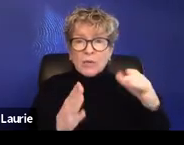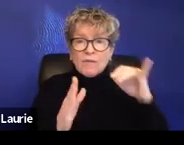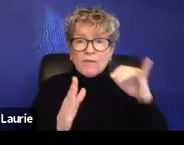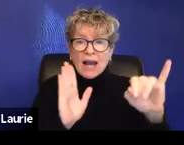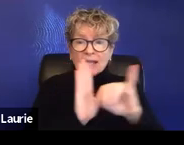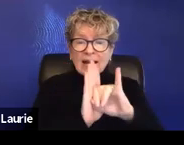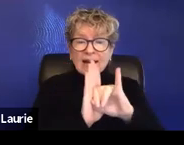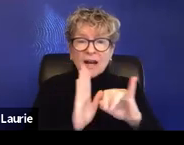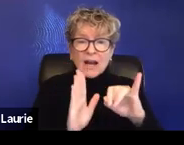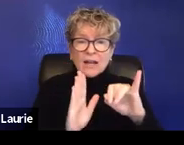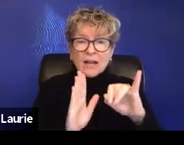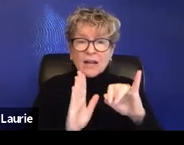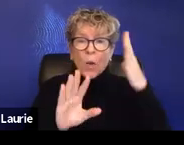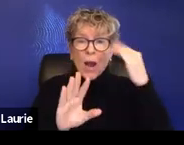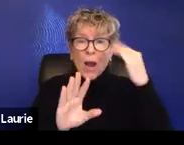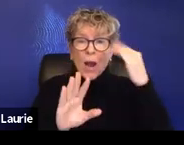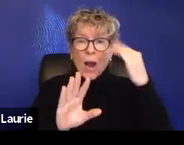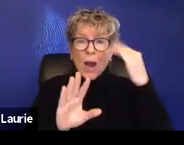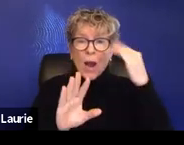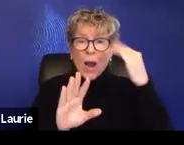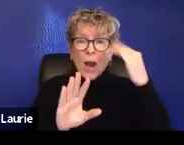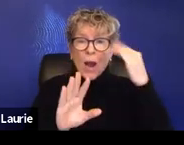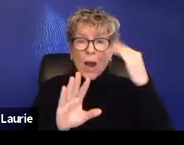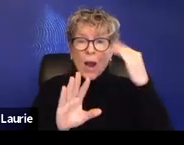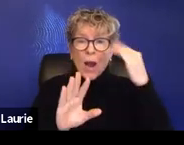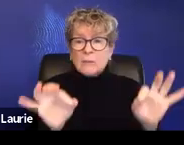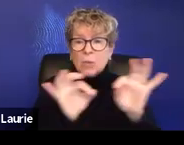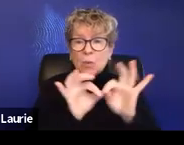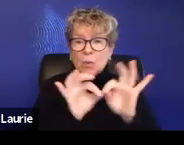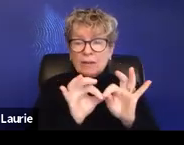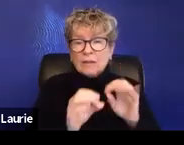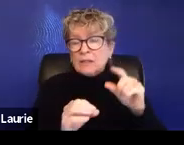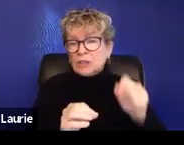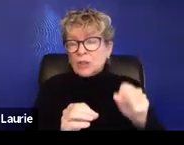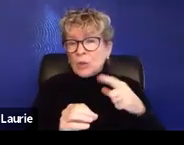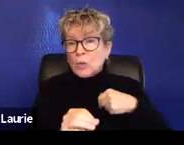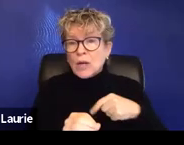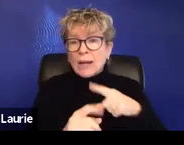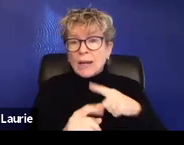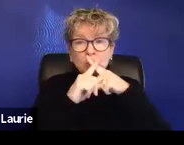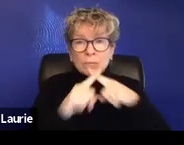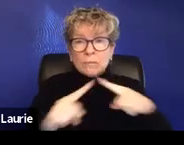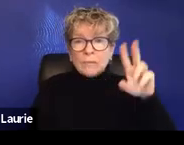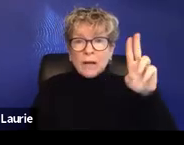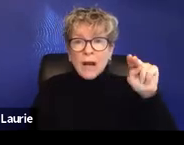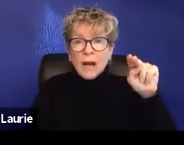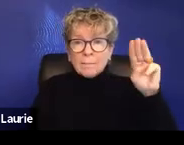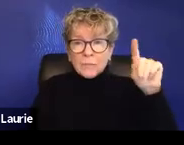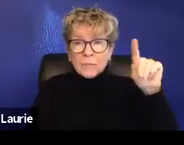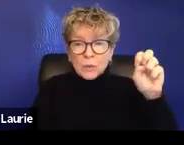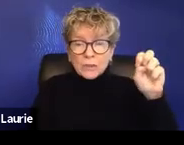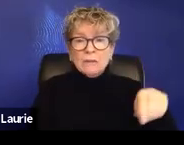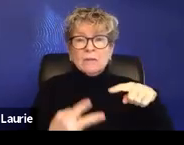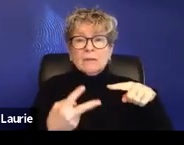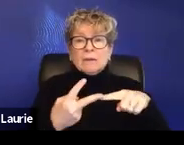holistic support is, is important or maybe a preferred approach when serving survivors that that's